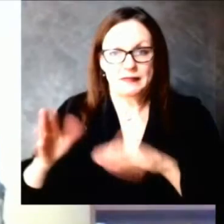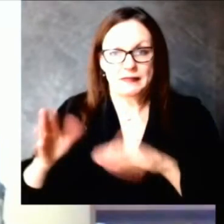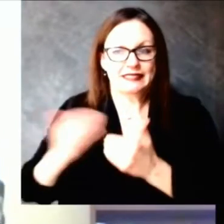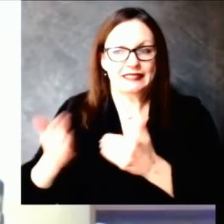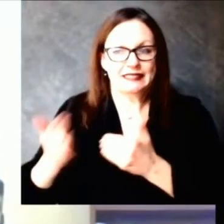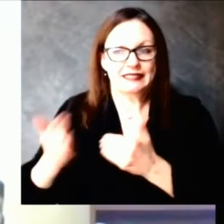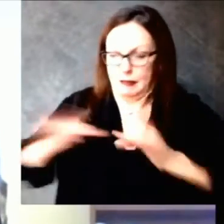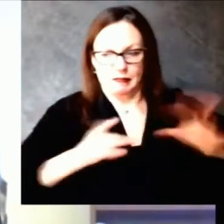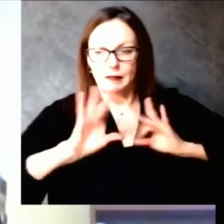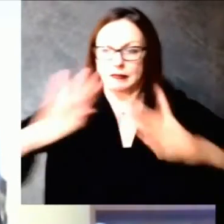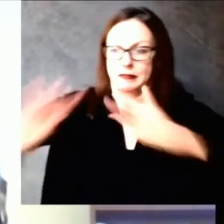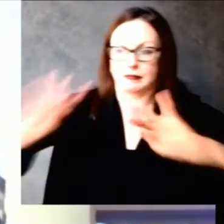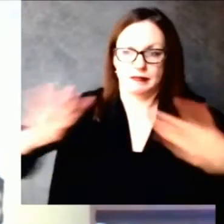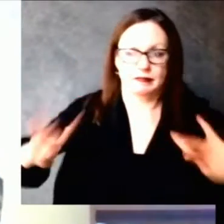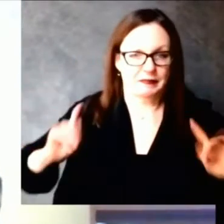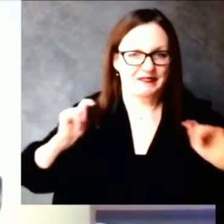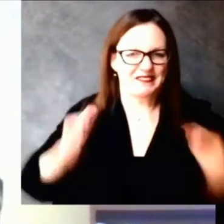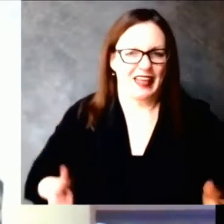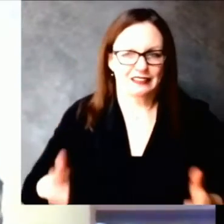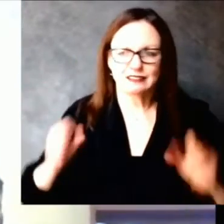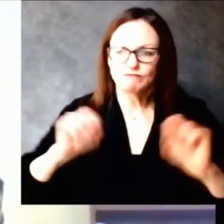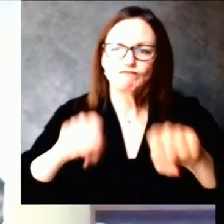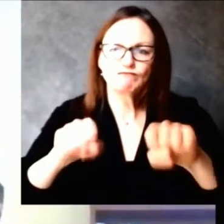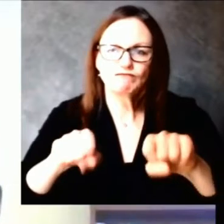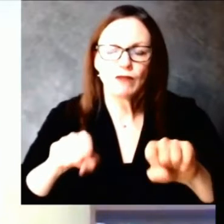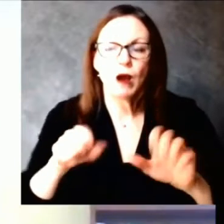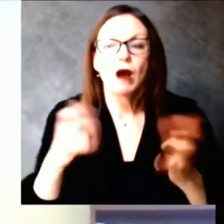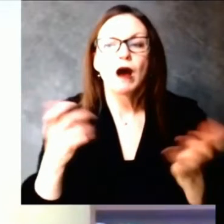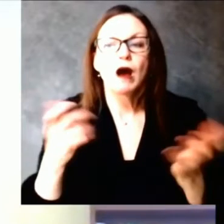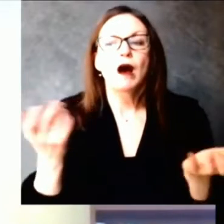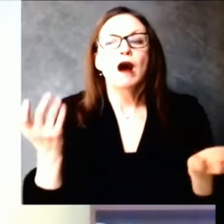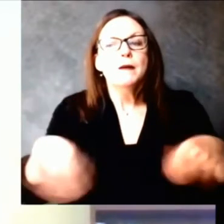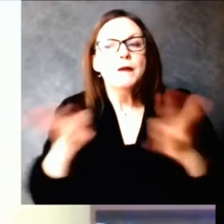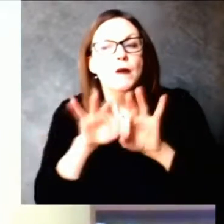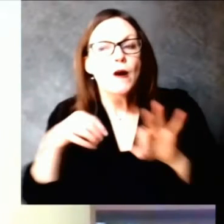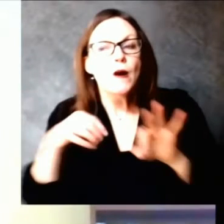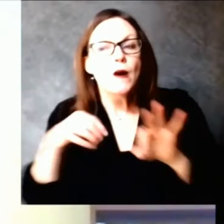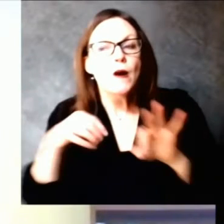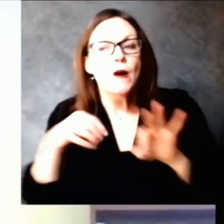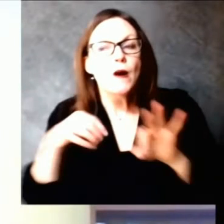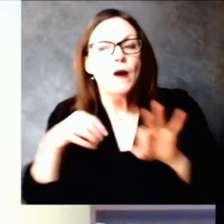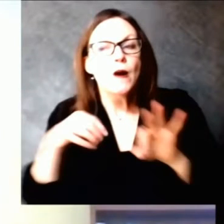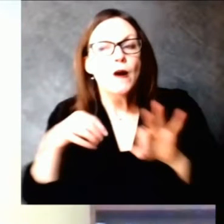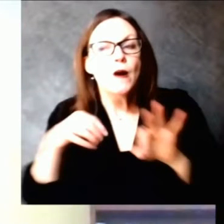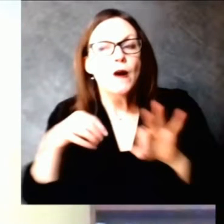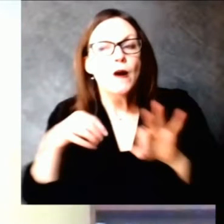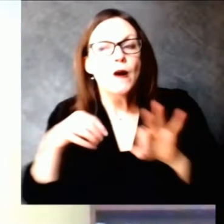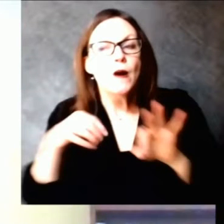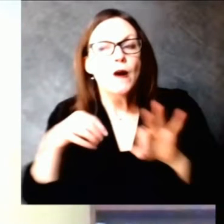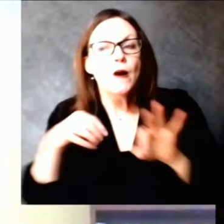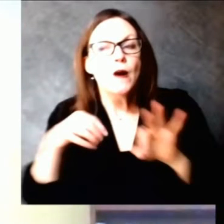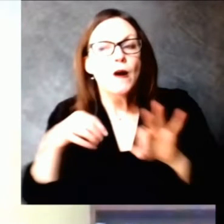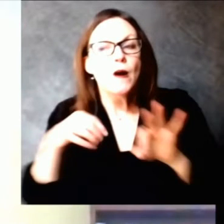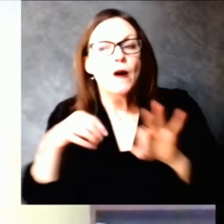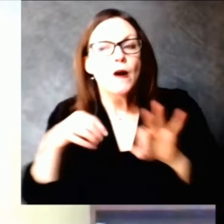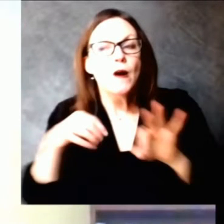often crowded together. There's limited opportunity to social distance